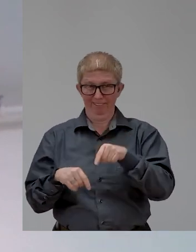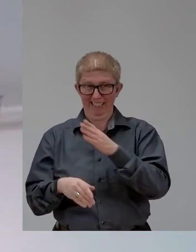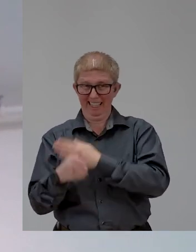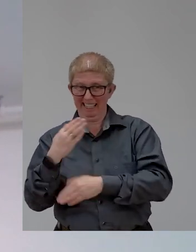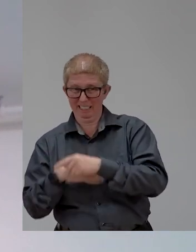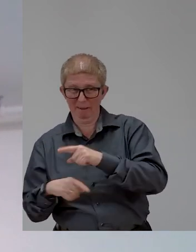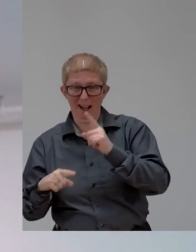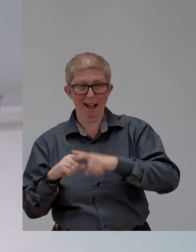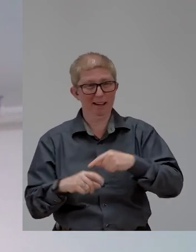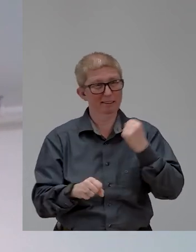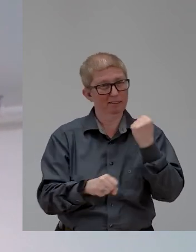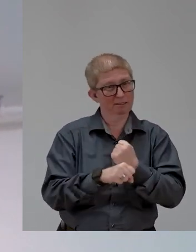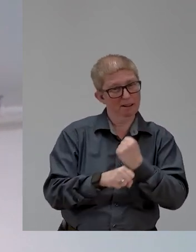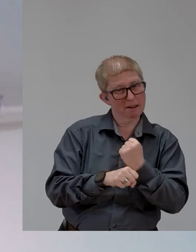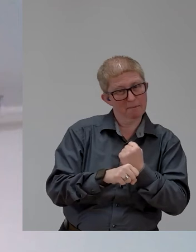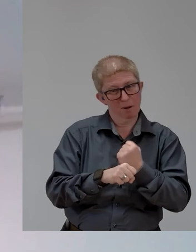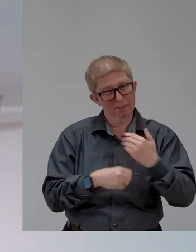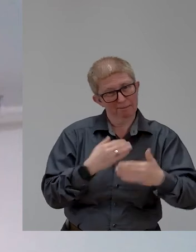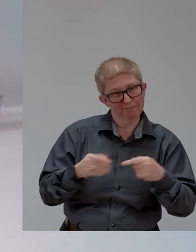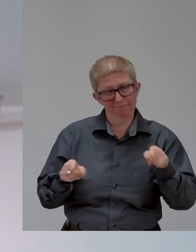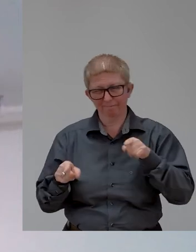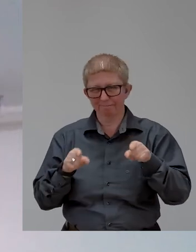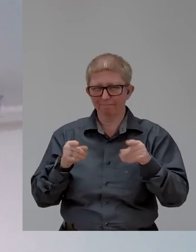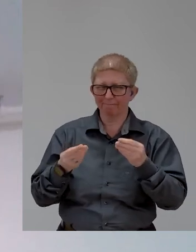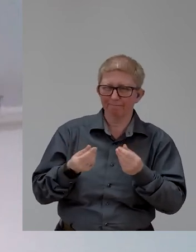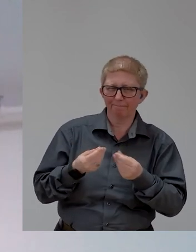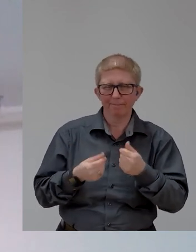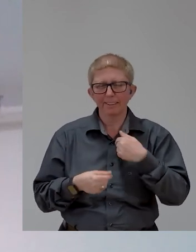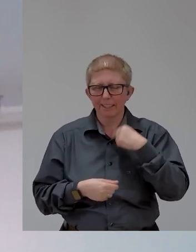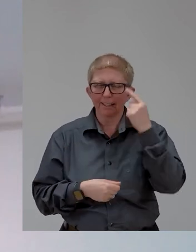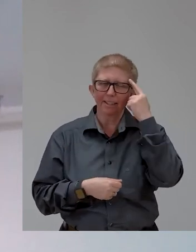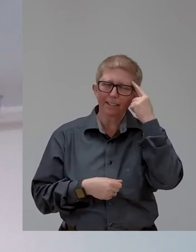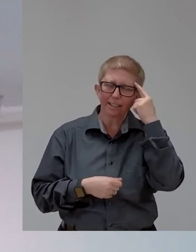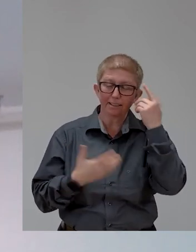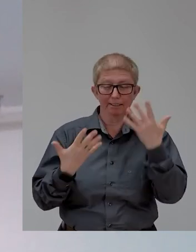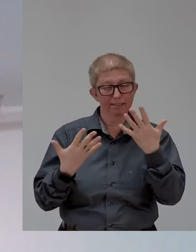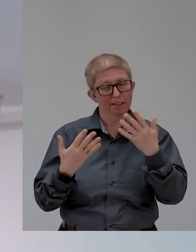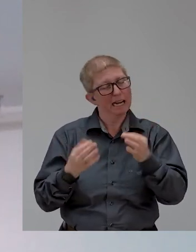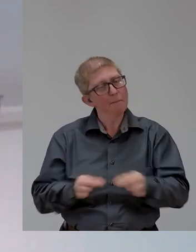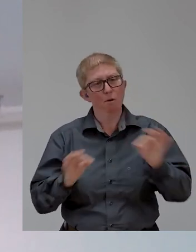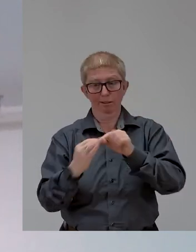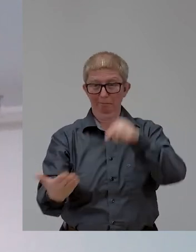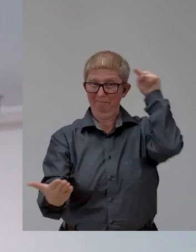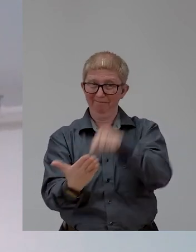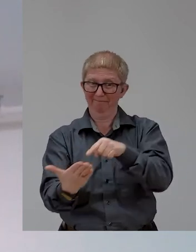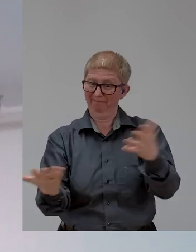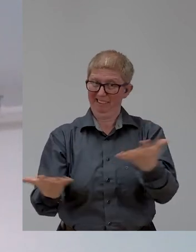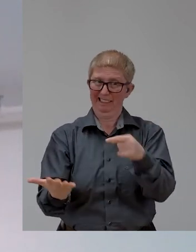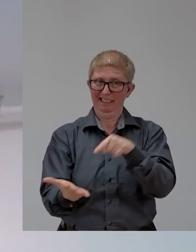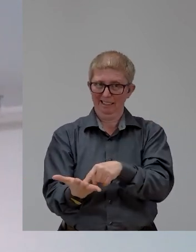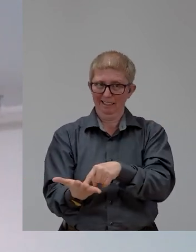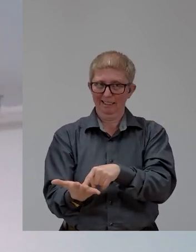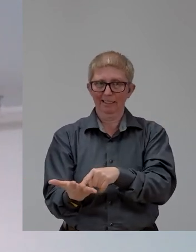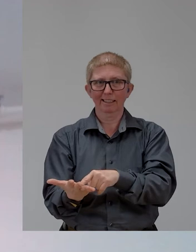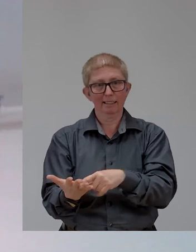30 years. I honestly believe that we are at a tipping point. I think we are at a point where either we are going to see developing